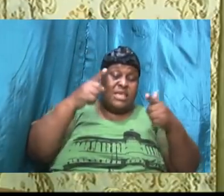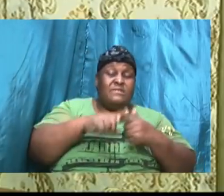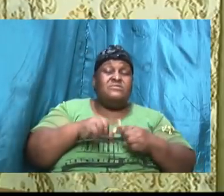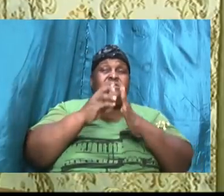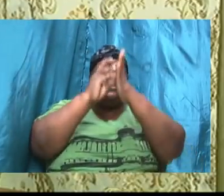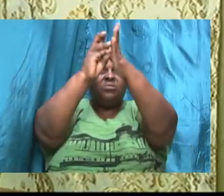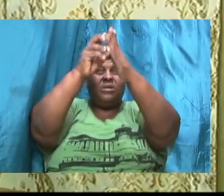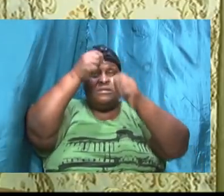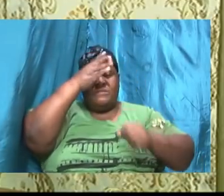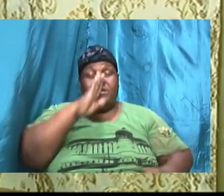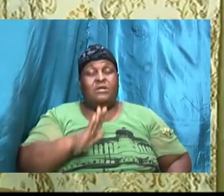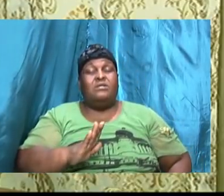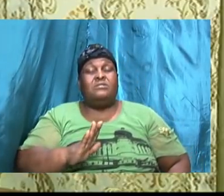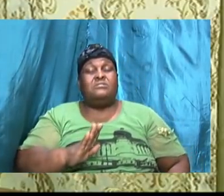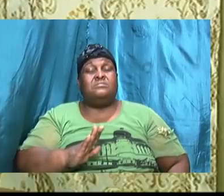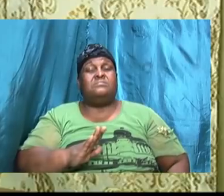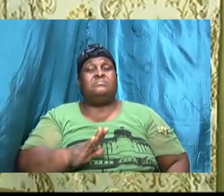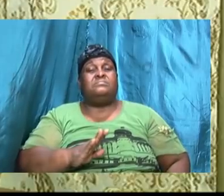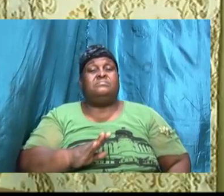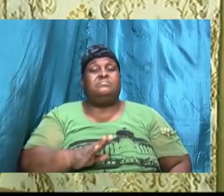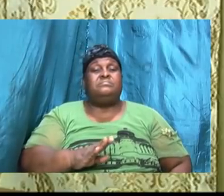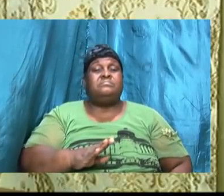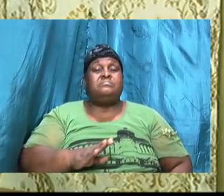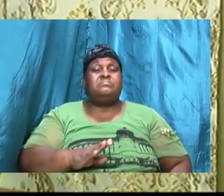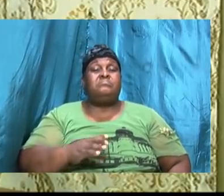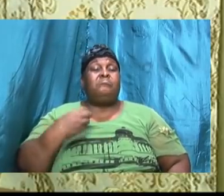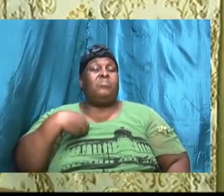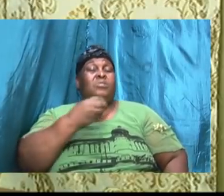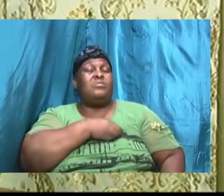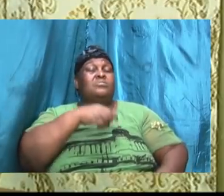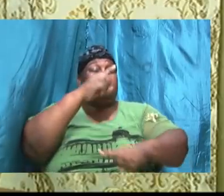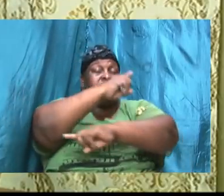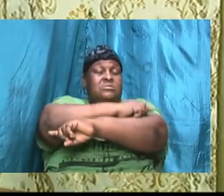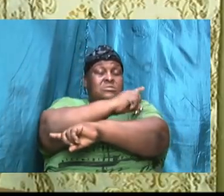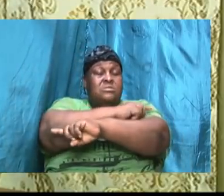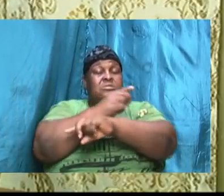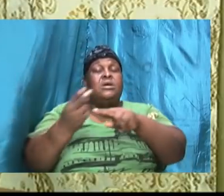will our days will be multiplied